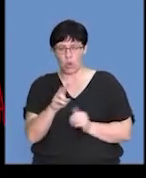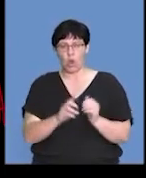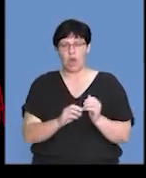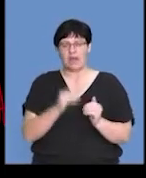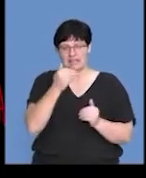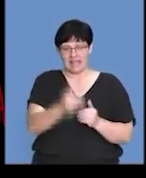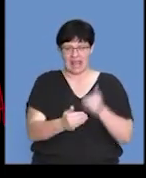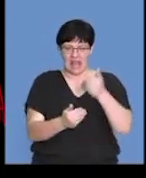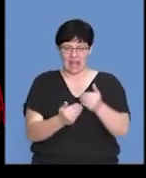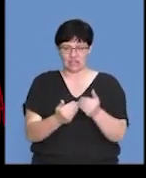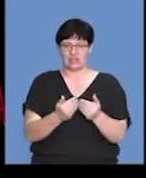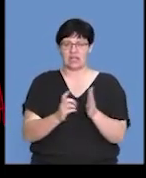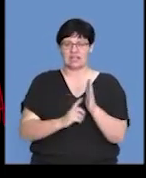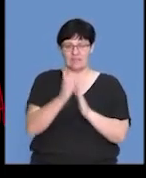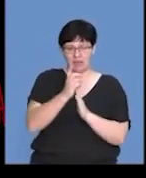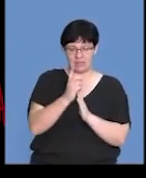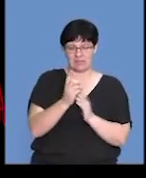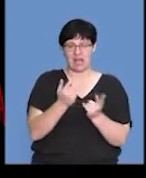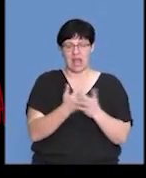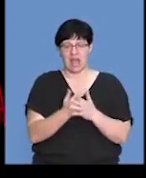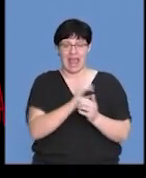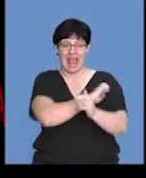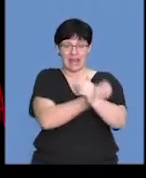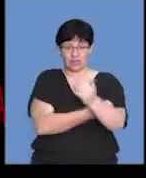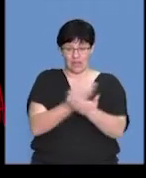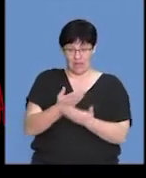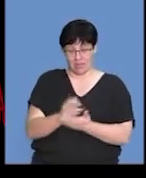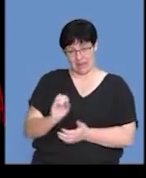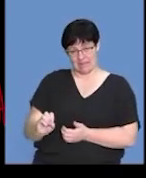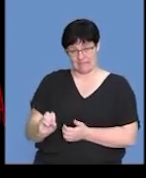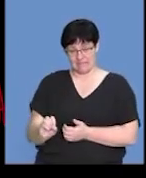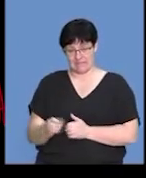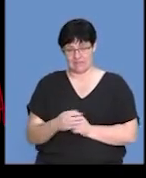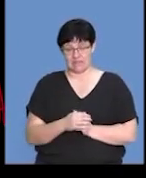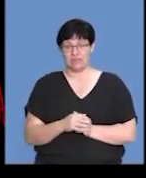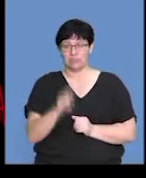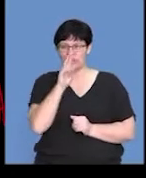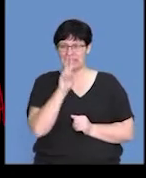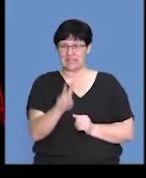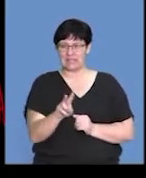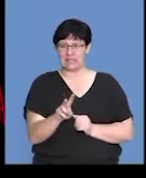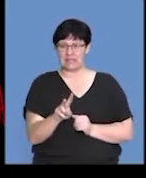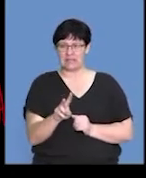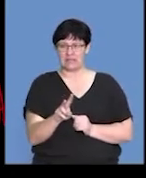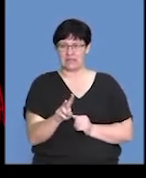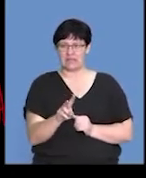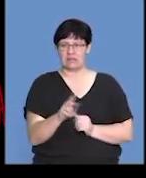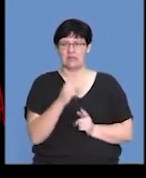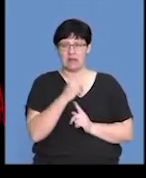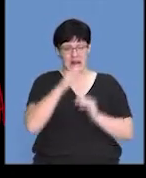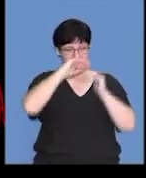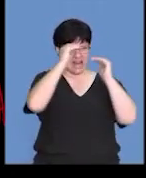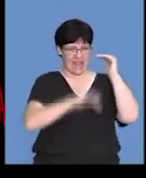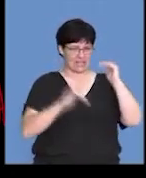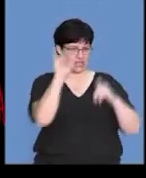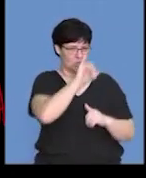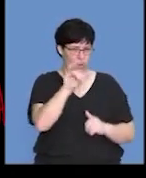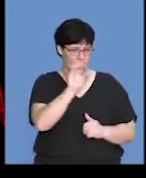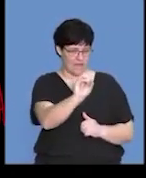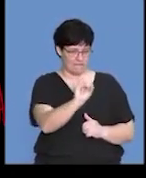development internally and the amount of energy available. And of these, we would see that there's significantly less yolk.